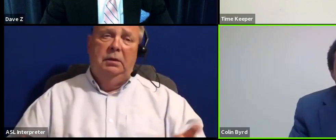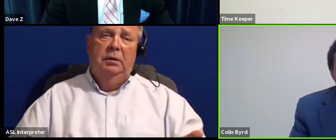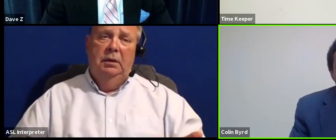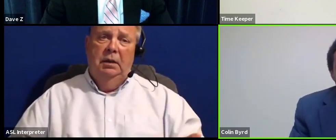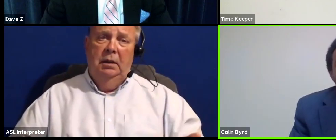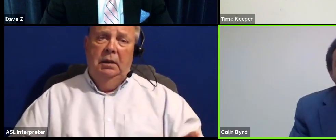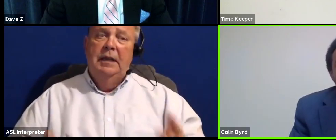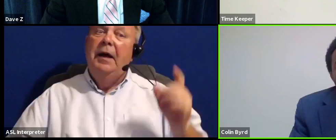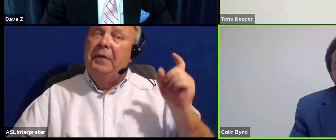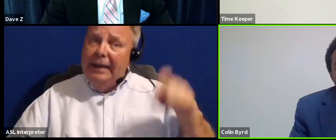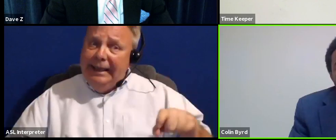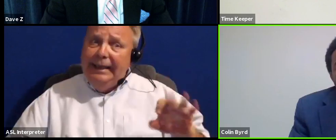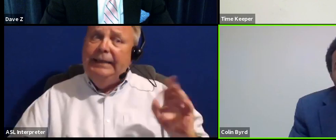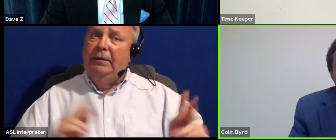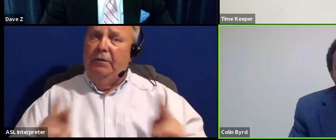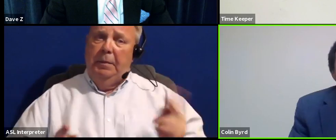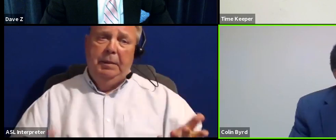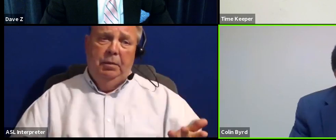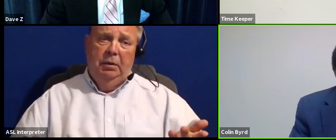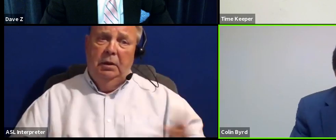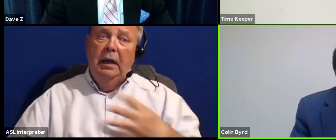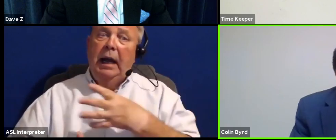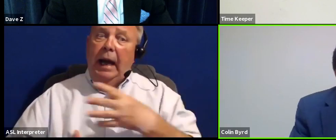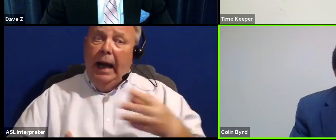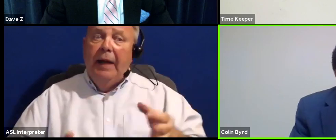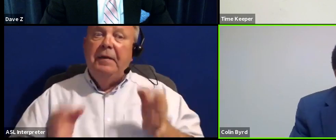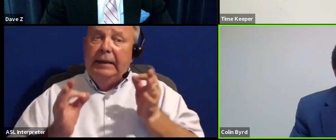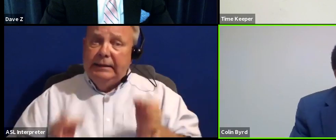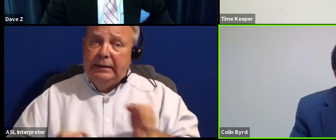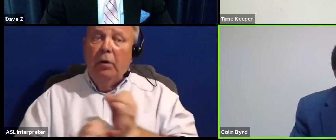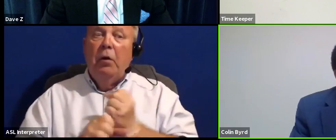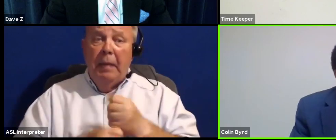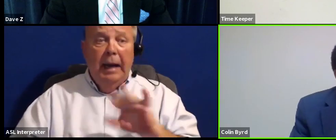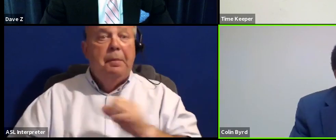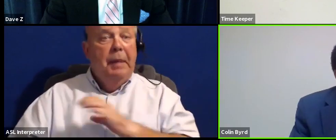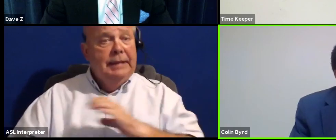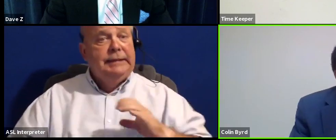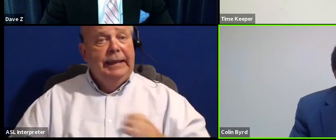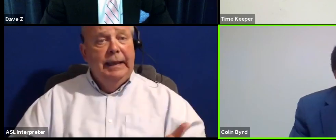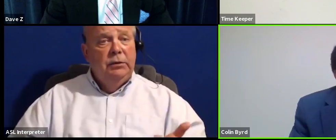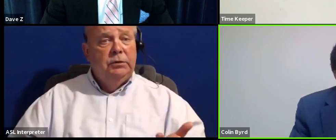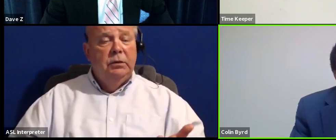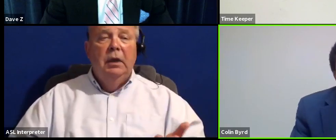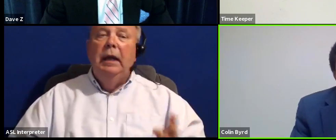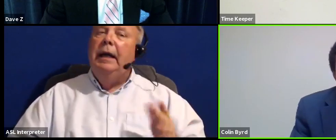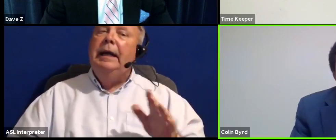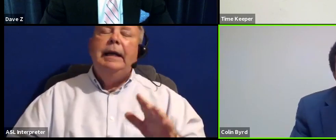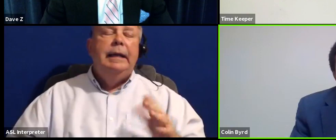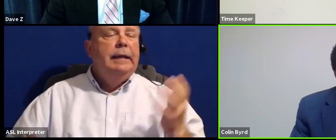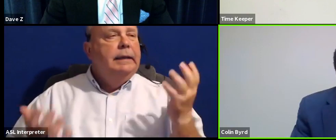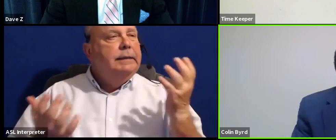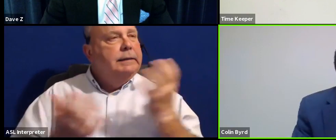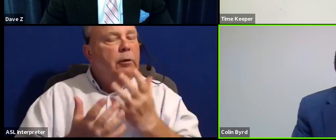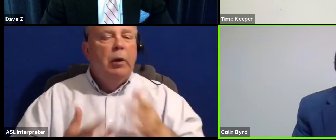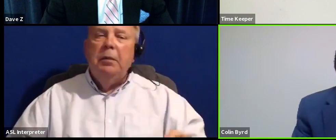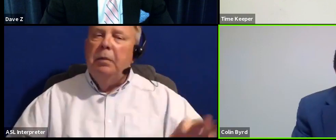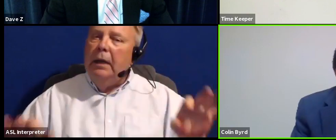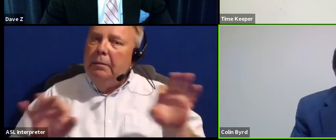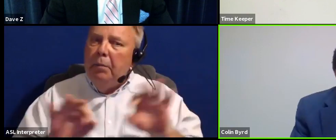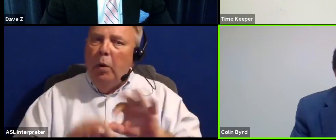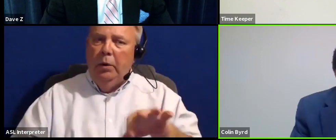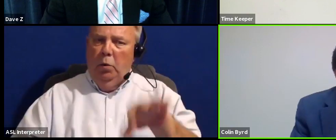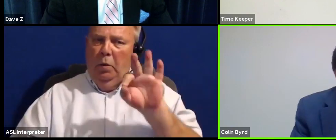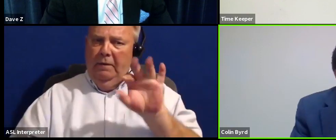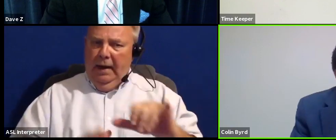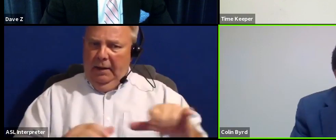the needs of the people, and the decisions that are made by the city council. It is incredibly important that we find that